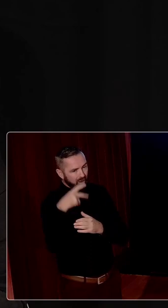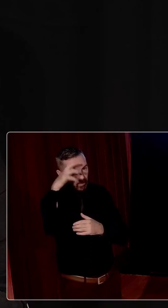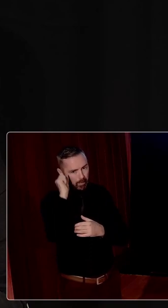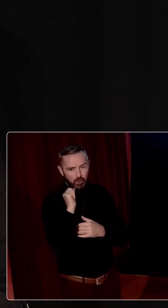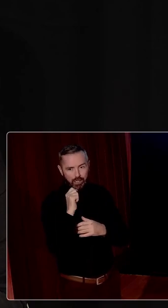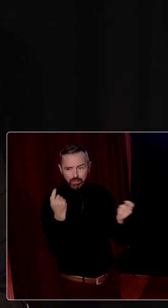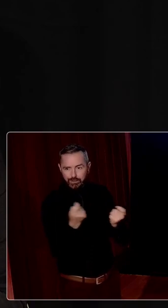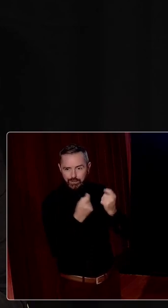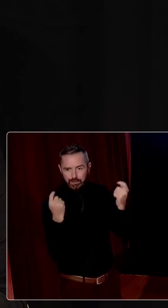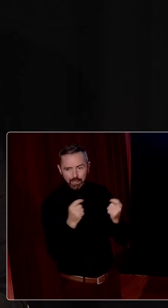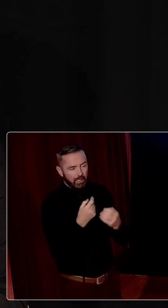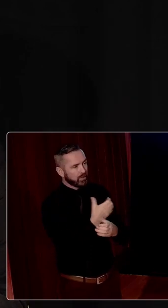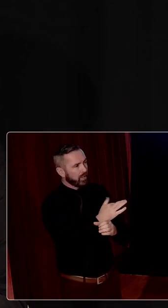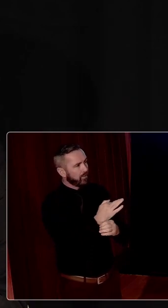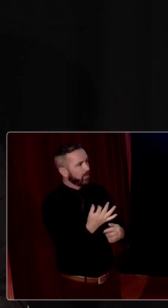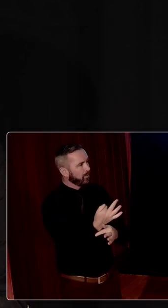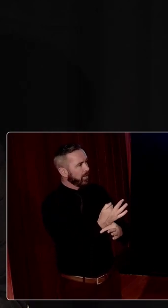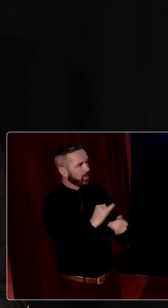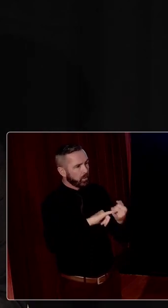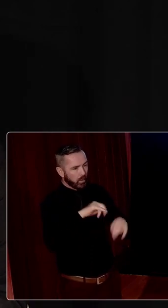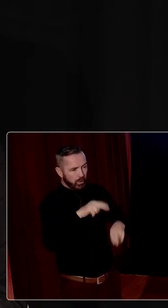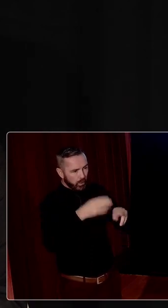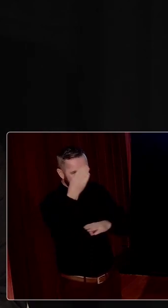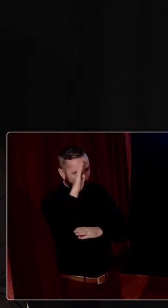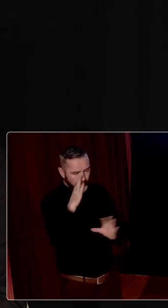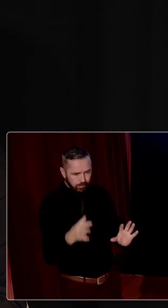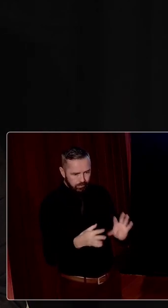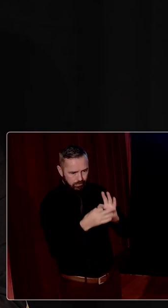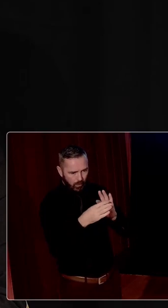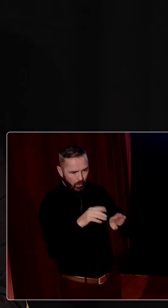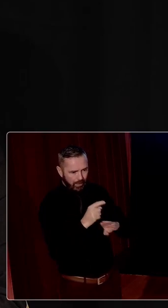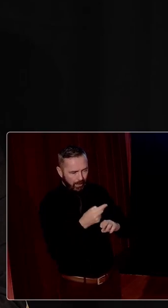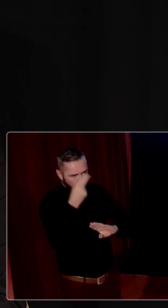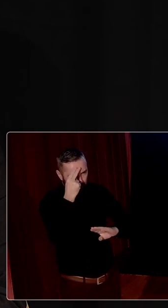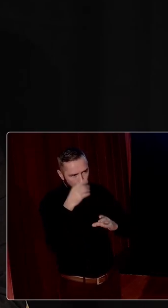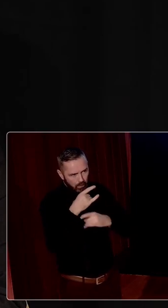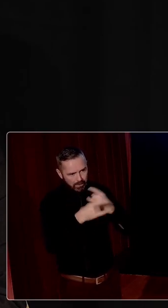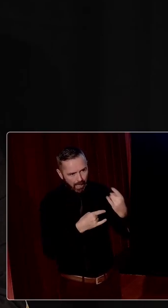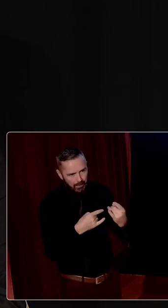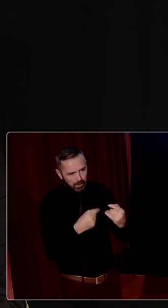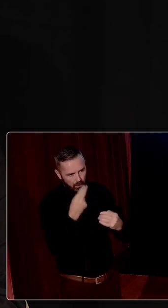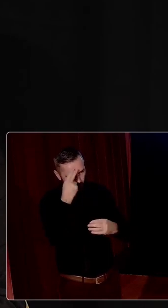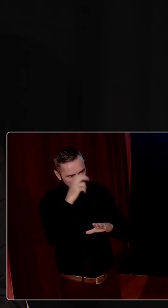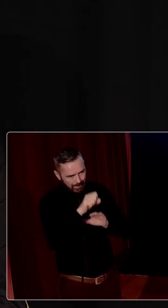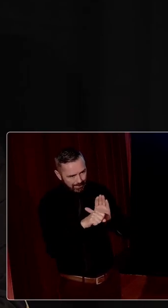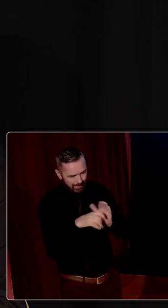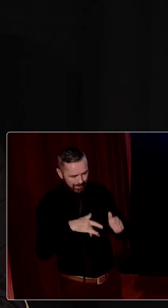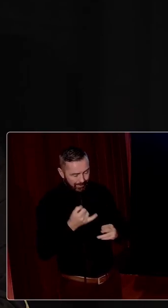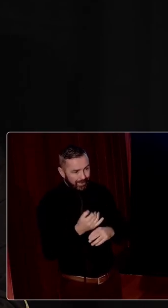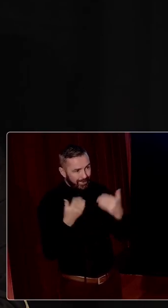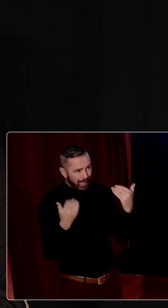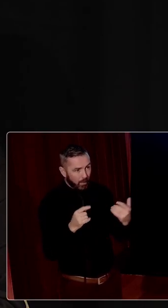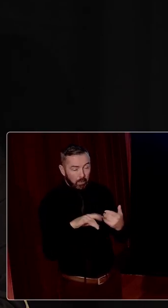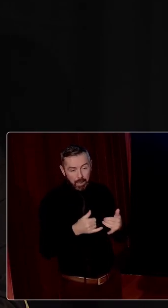children from families who were clearly new Irish engaging with it, understanding the state that they now lived in and